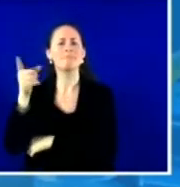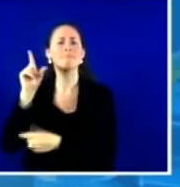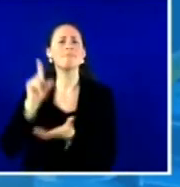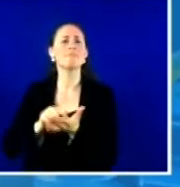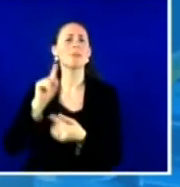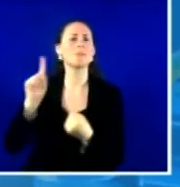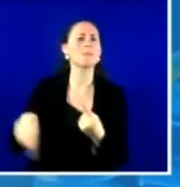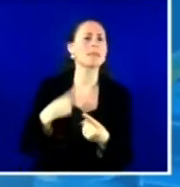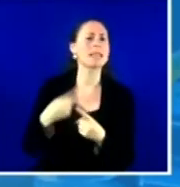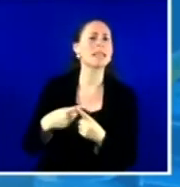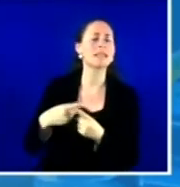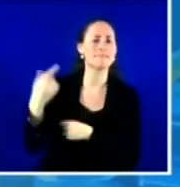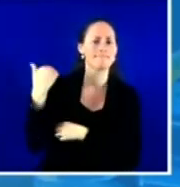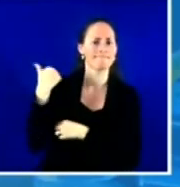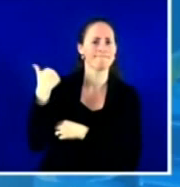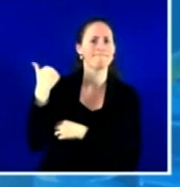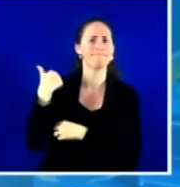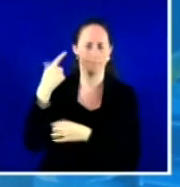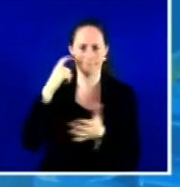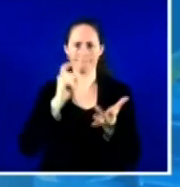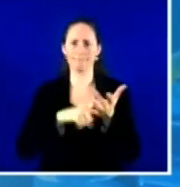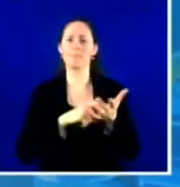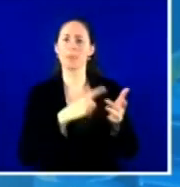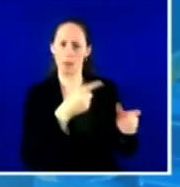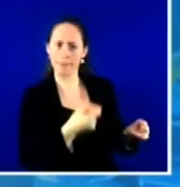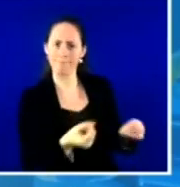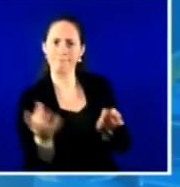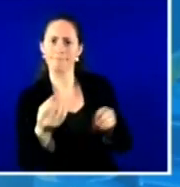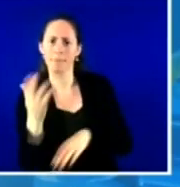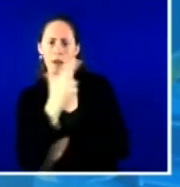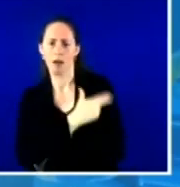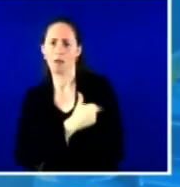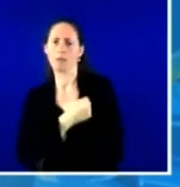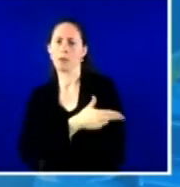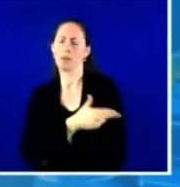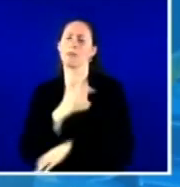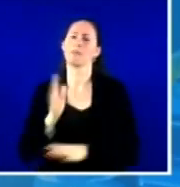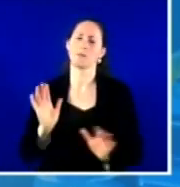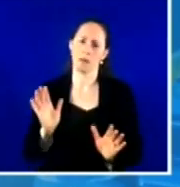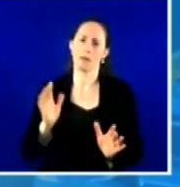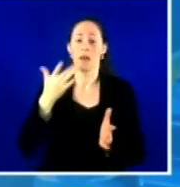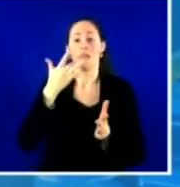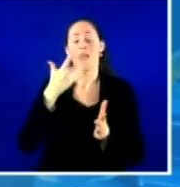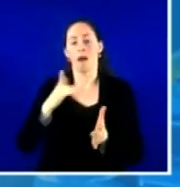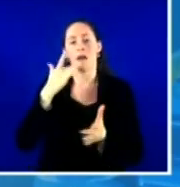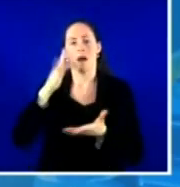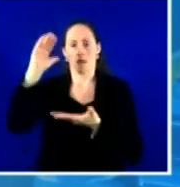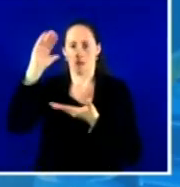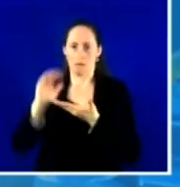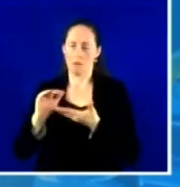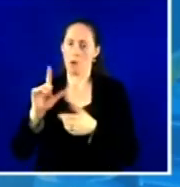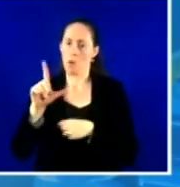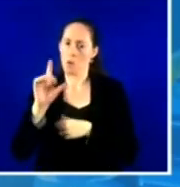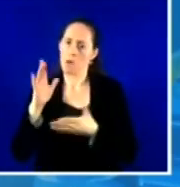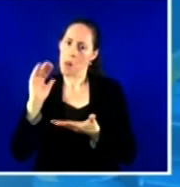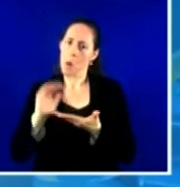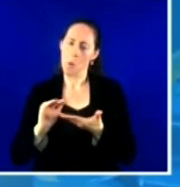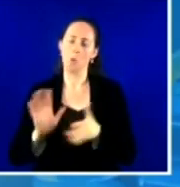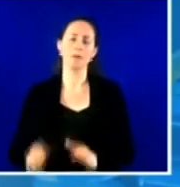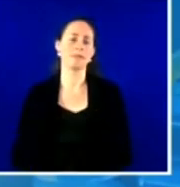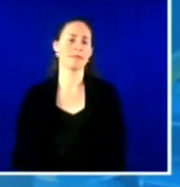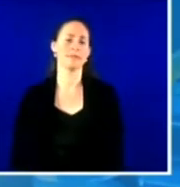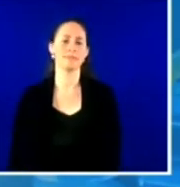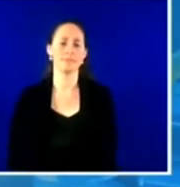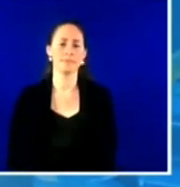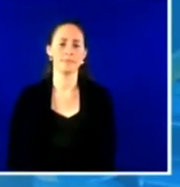rates. The rates, thankfully, were very low, about two per 100,000 at their peak.